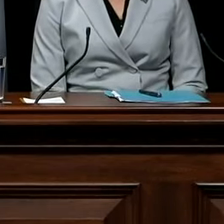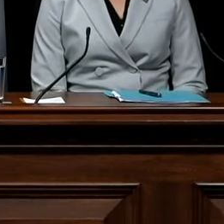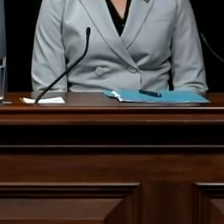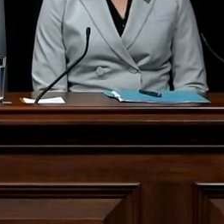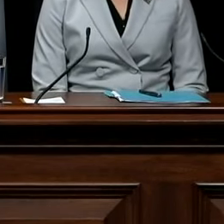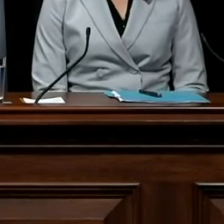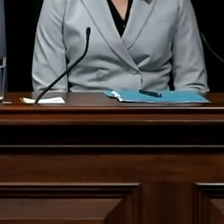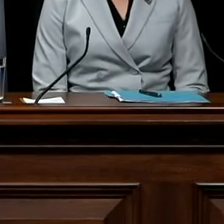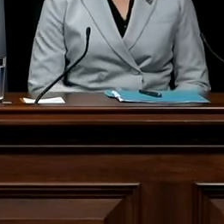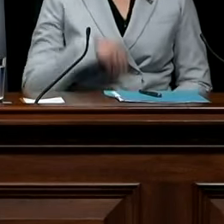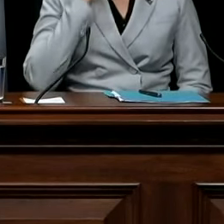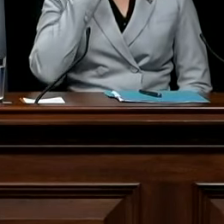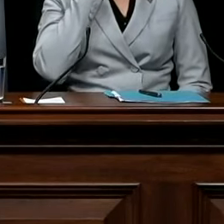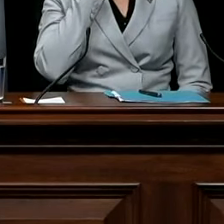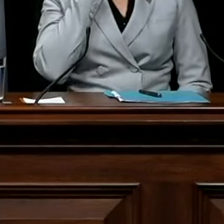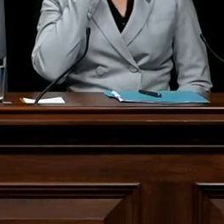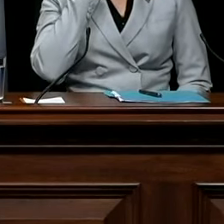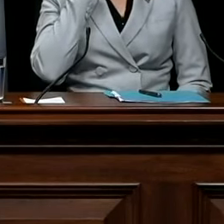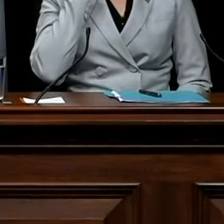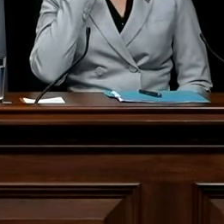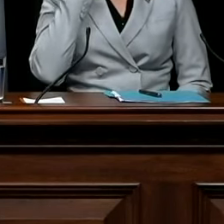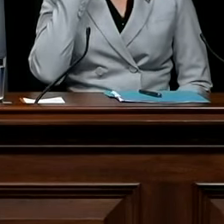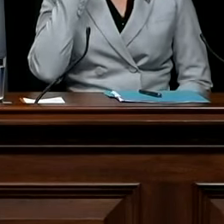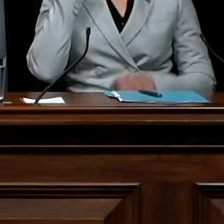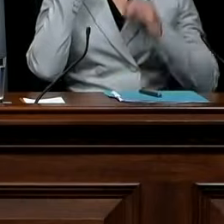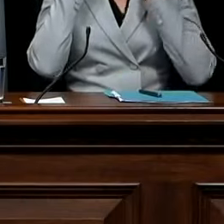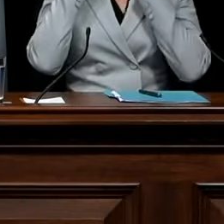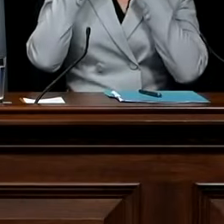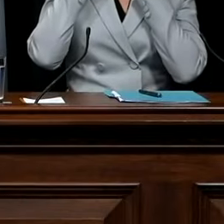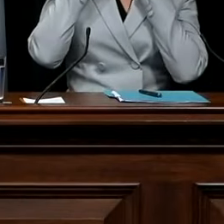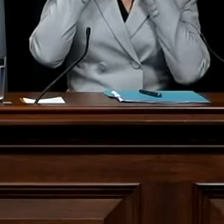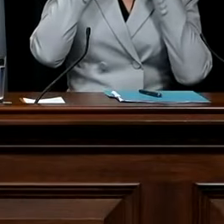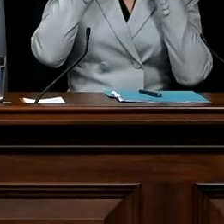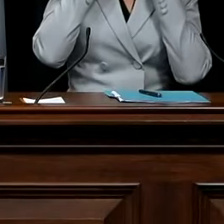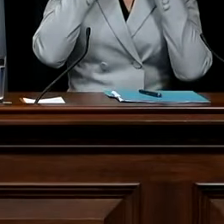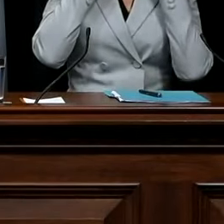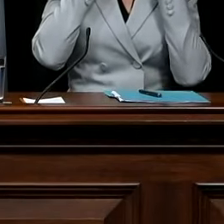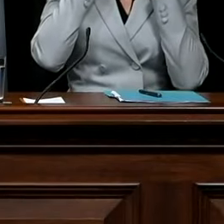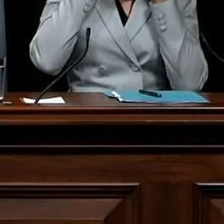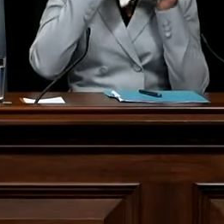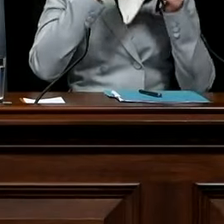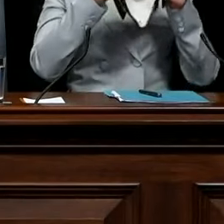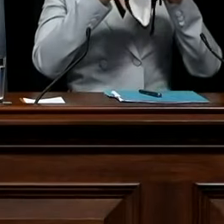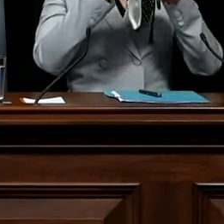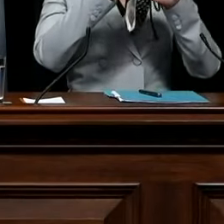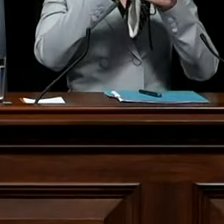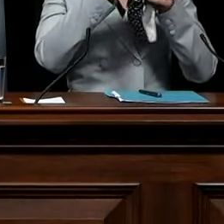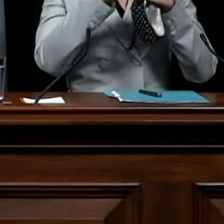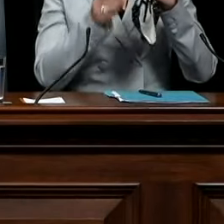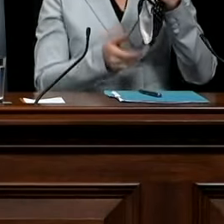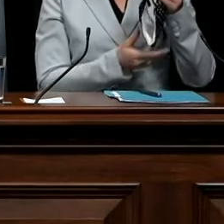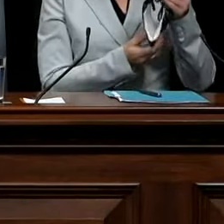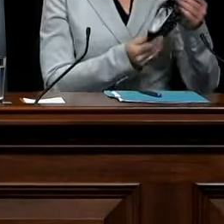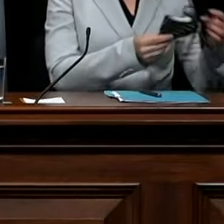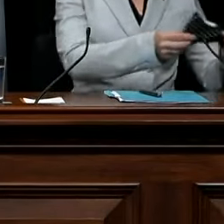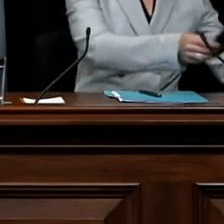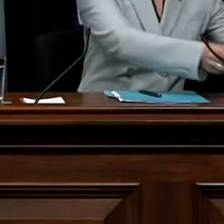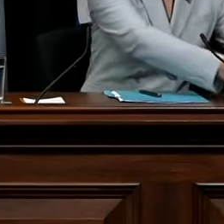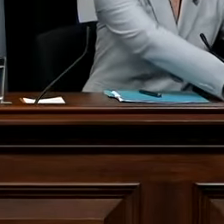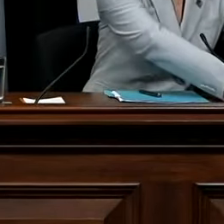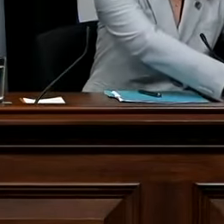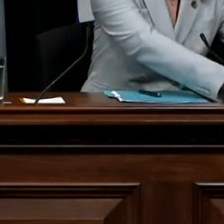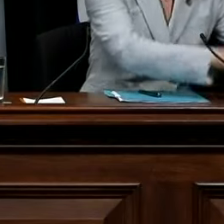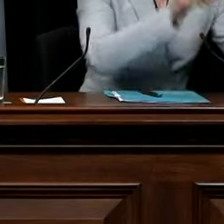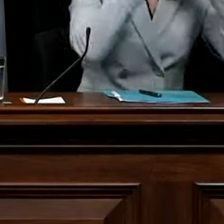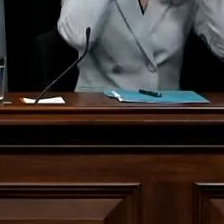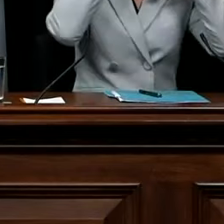The Premier of Quebec, Mr. François Degault, is together today with the Minister for Justice, Ms. Sonia Lebel, and the National Director of Public Health,